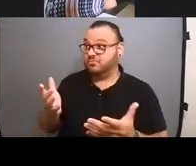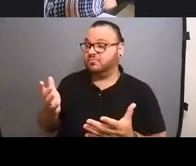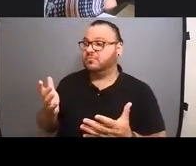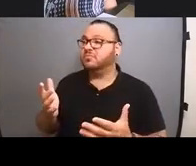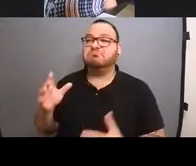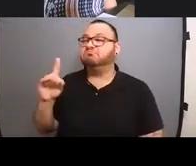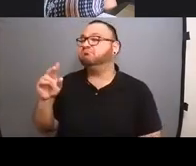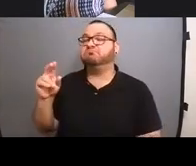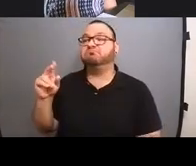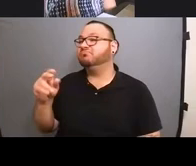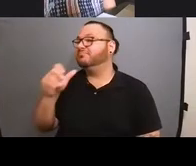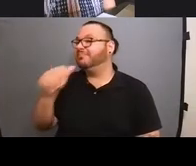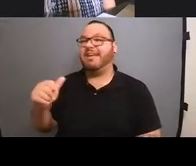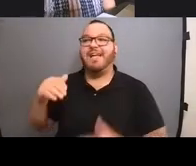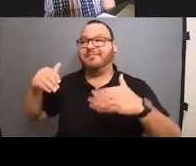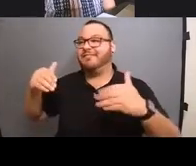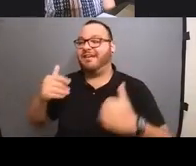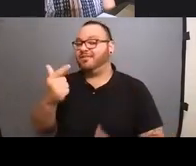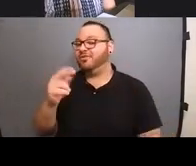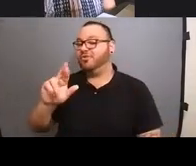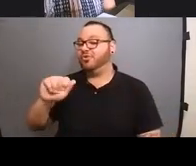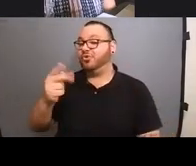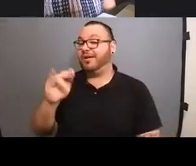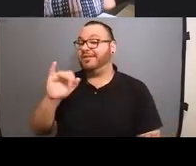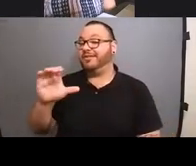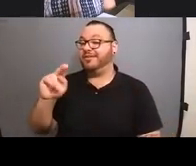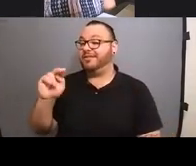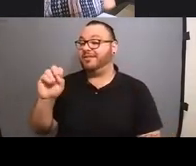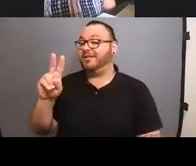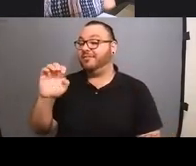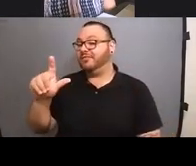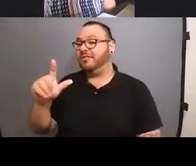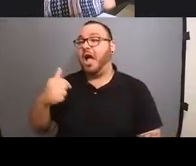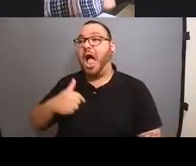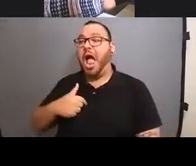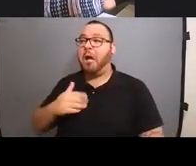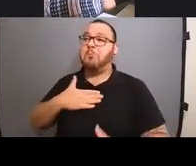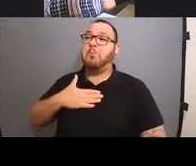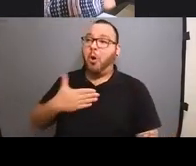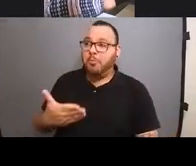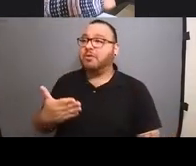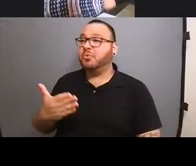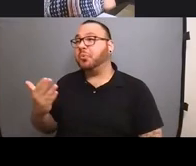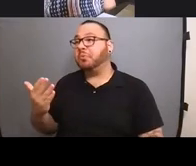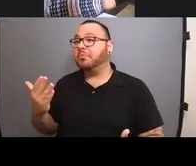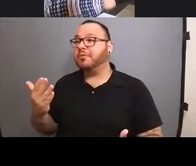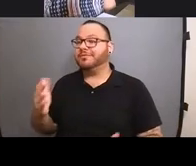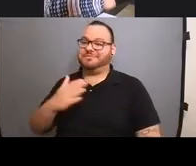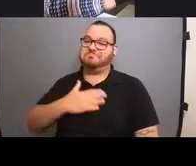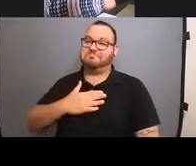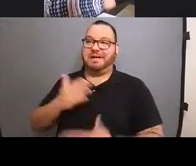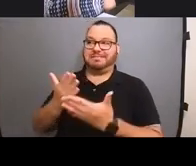I haven't. I haven't done that yet, but I am open to that stuff. I, my stuff will be more cutesy,